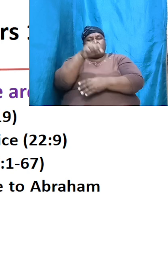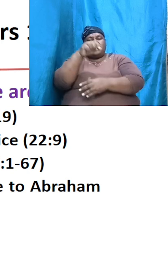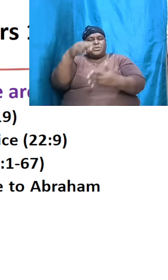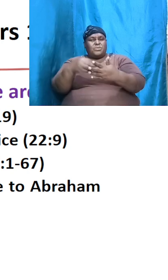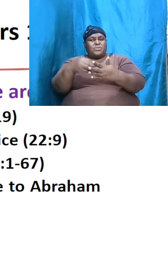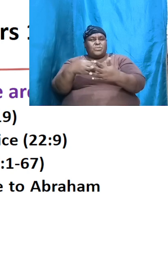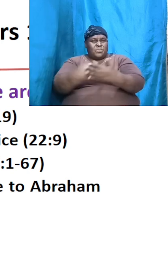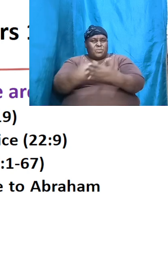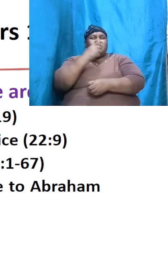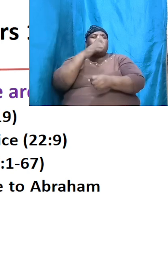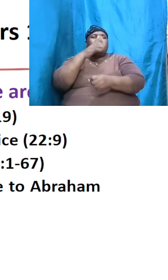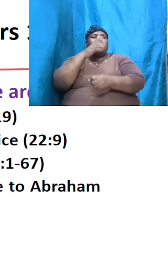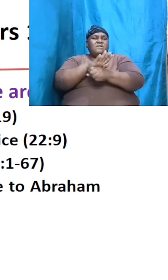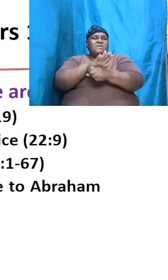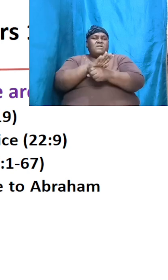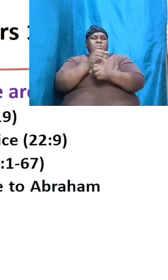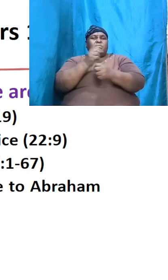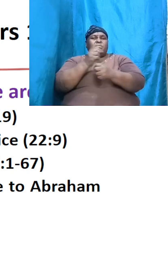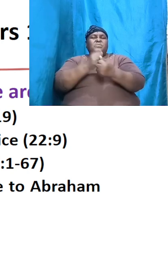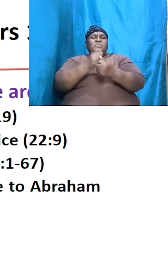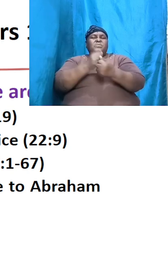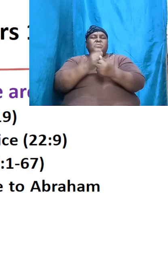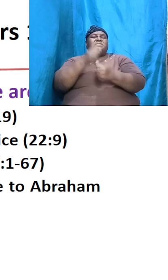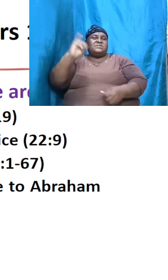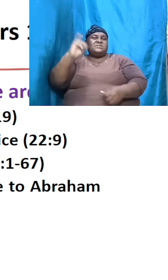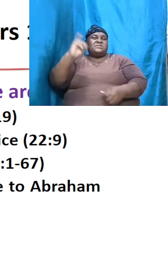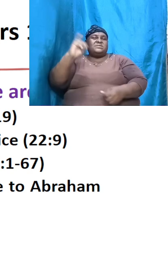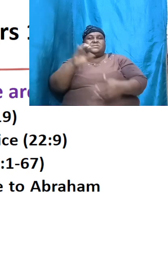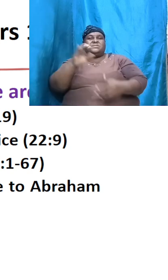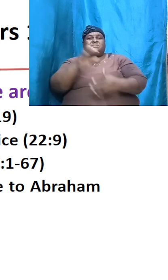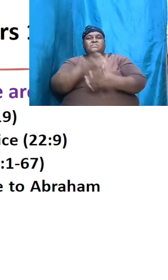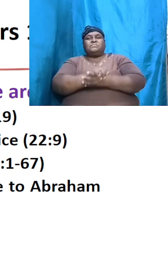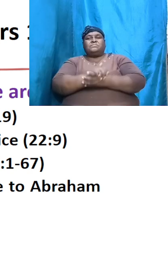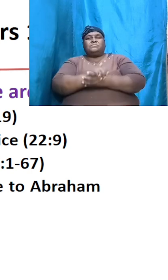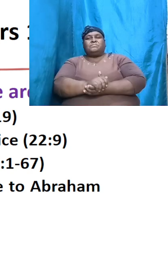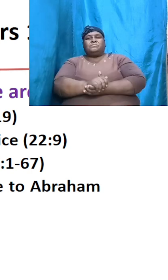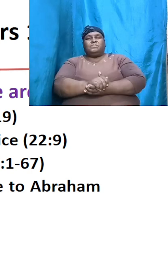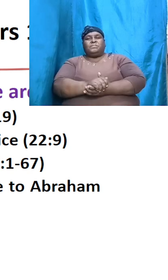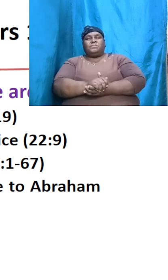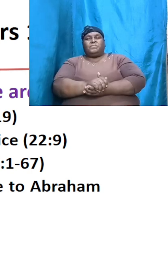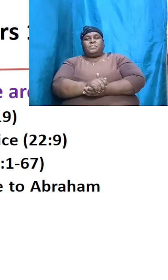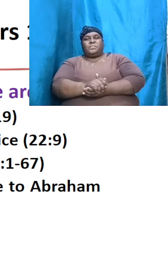covenant Genesis 26 verses 2 to 5 then we see